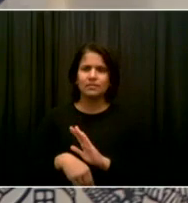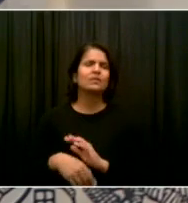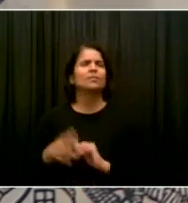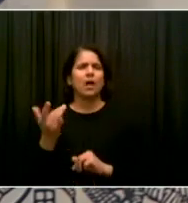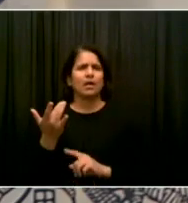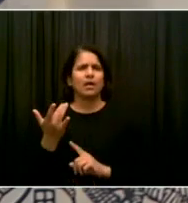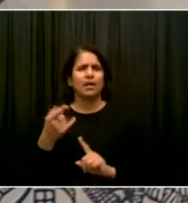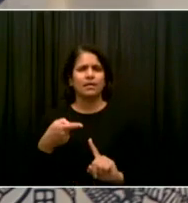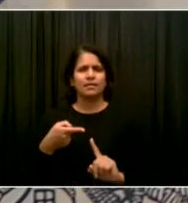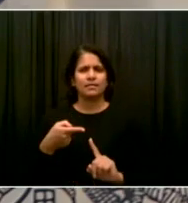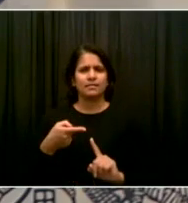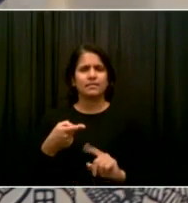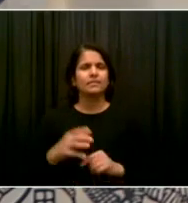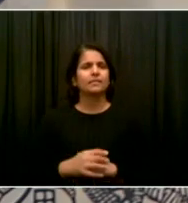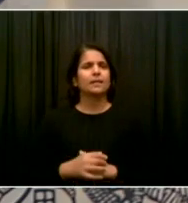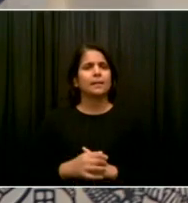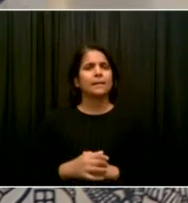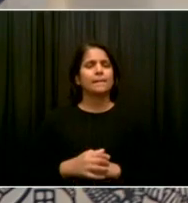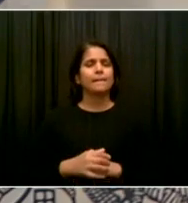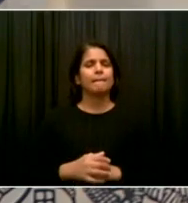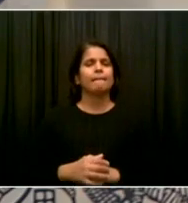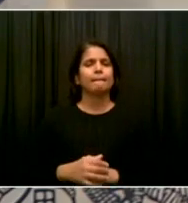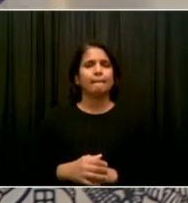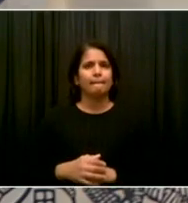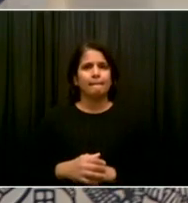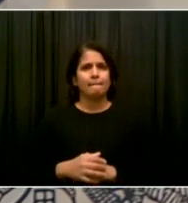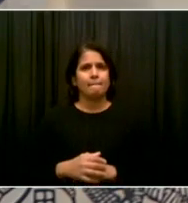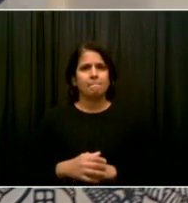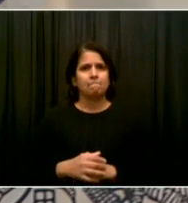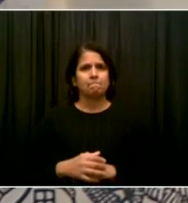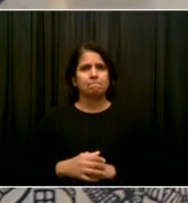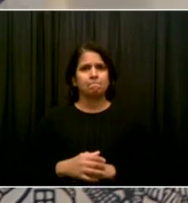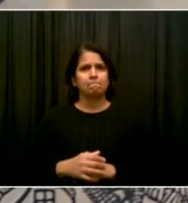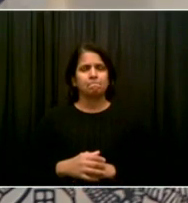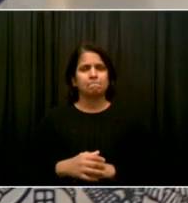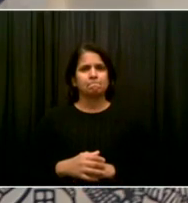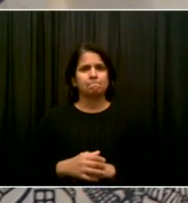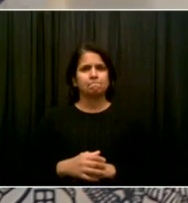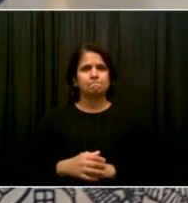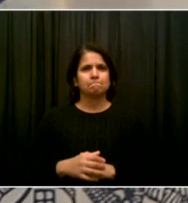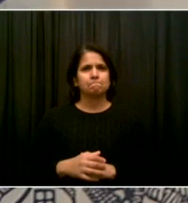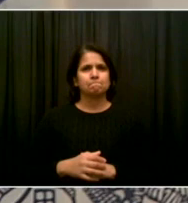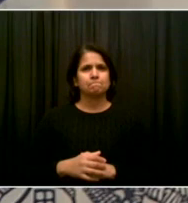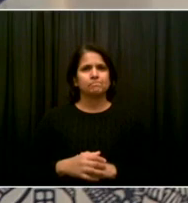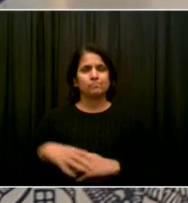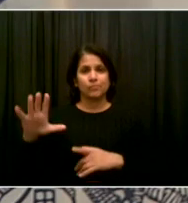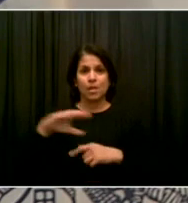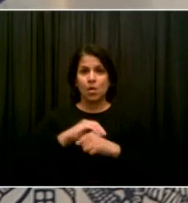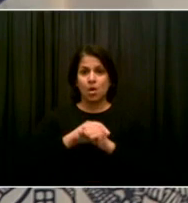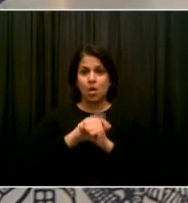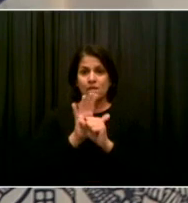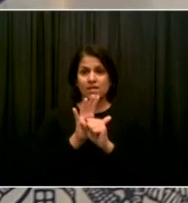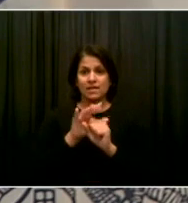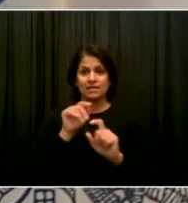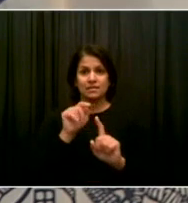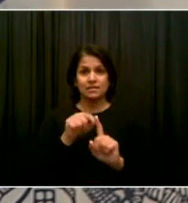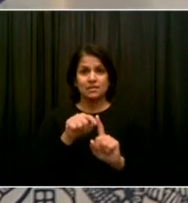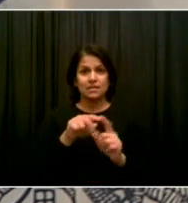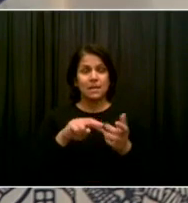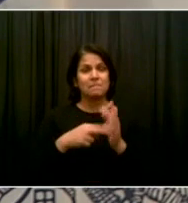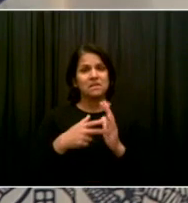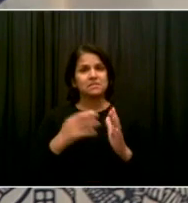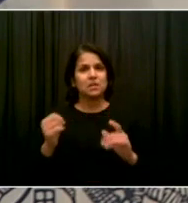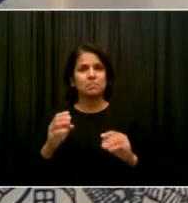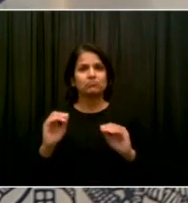flare-up situation. And with COVID becoming endemic, my understanding is we will just continue seeing